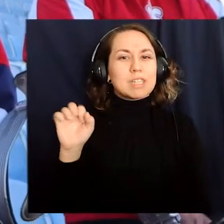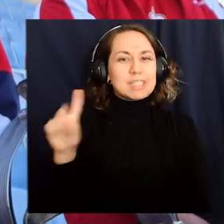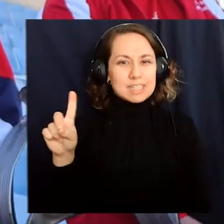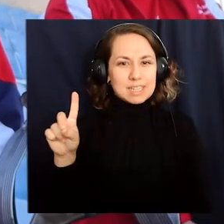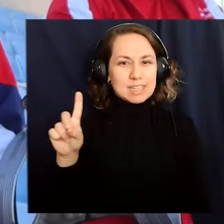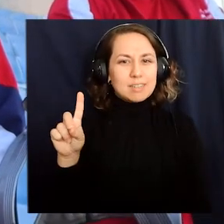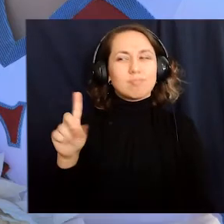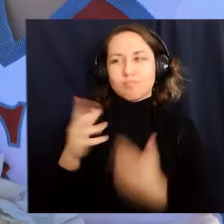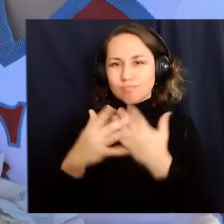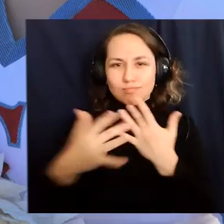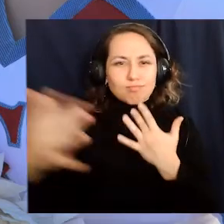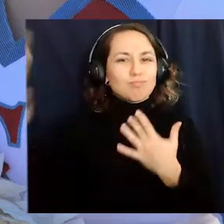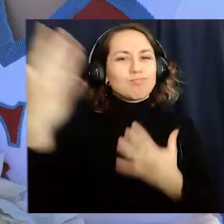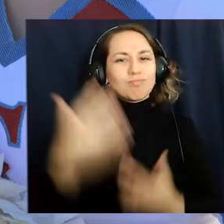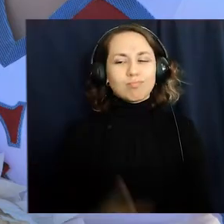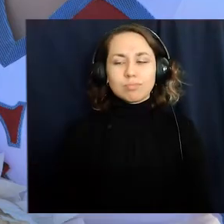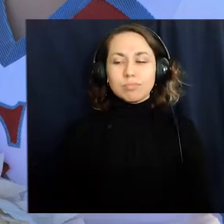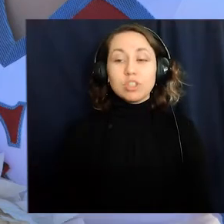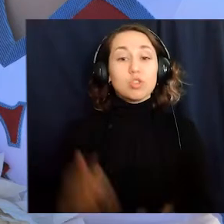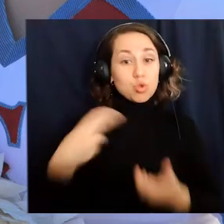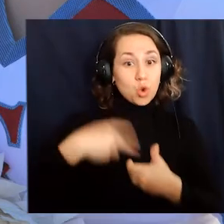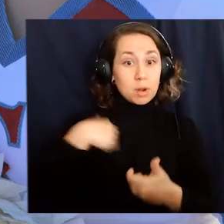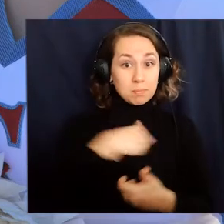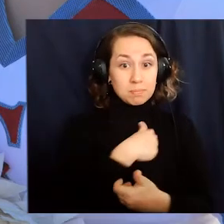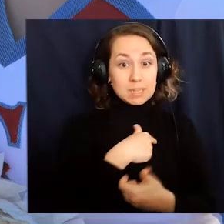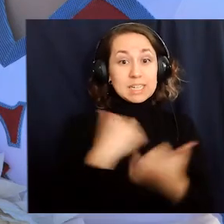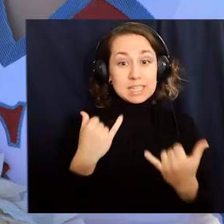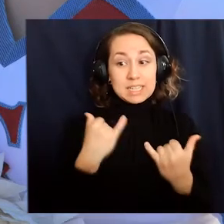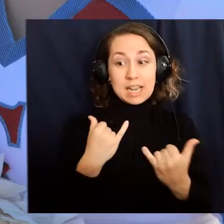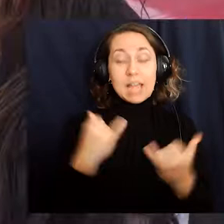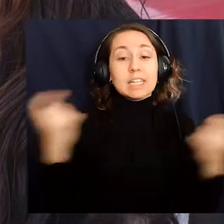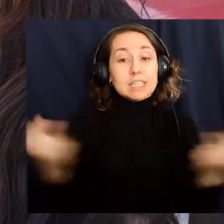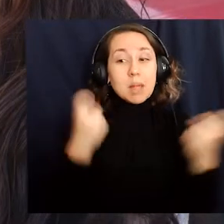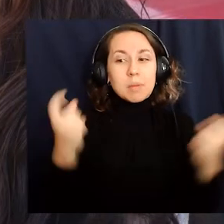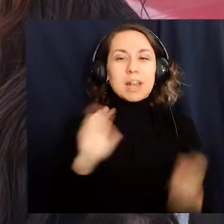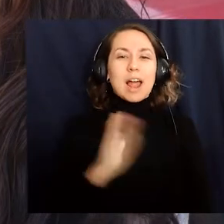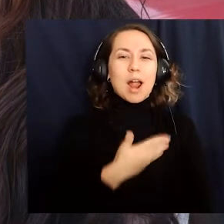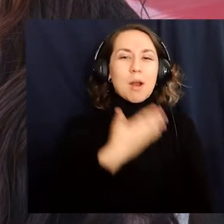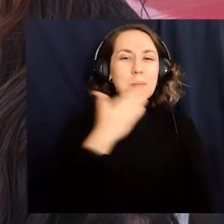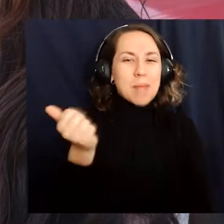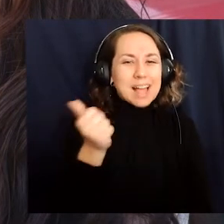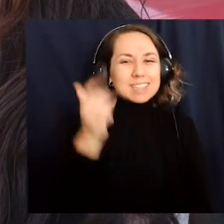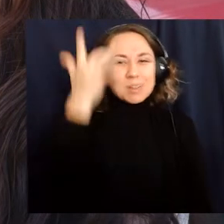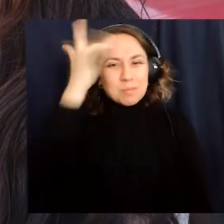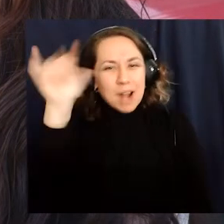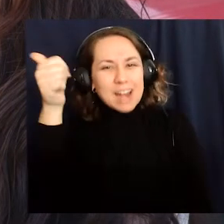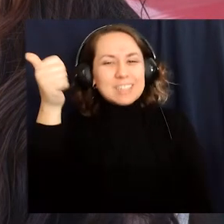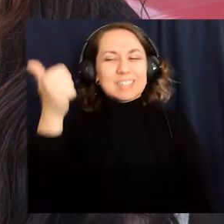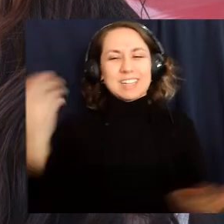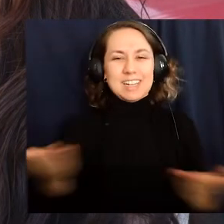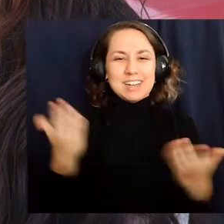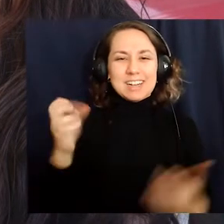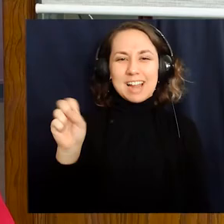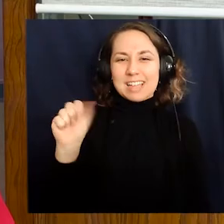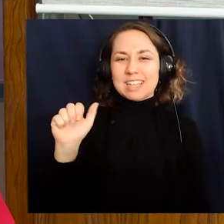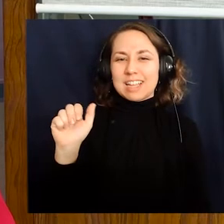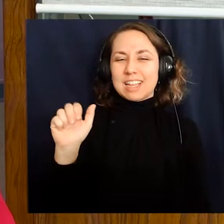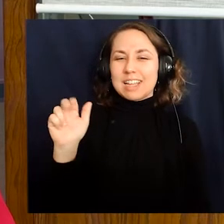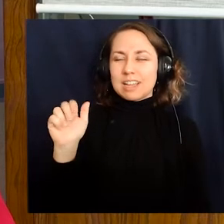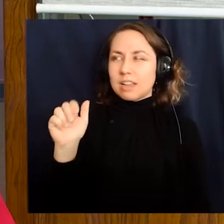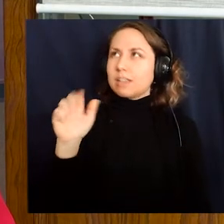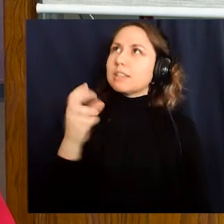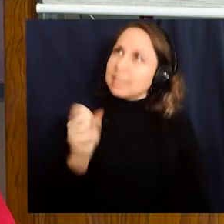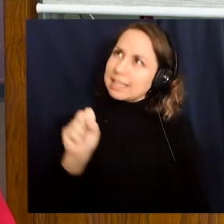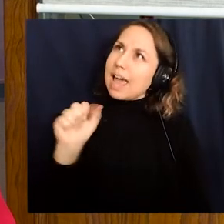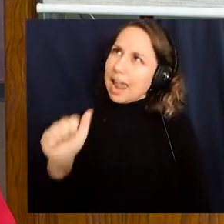and beyond. So join me today in celebrating our best and brightest here at Santa